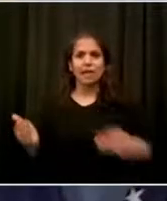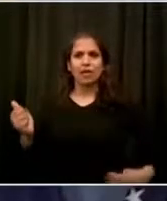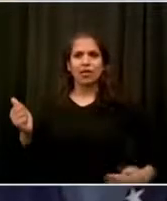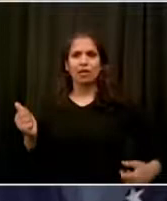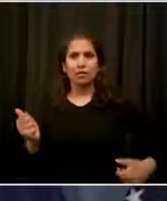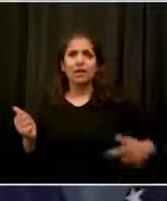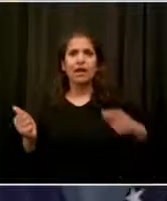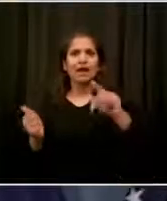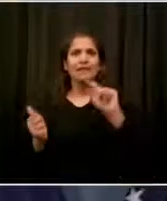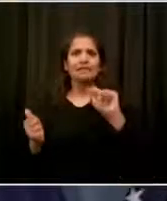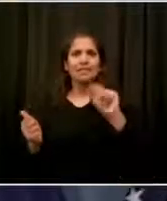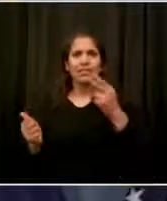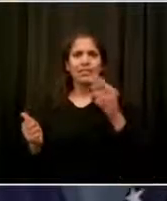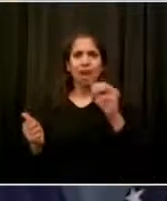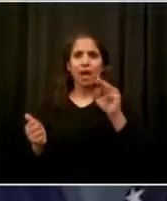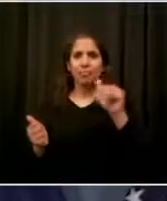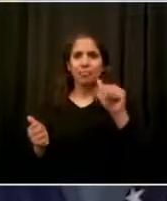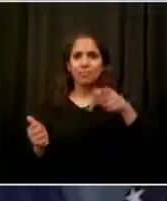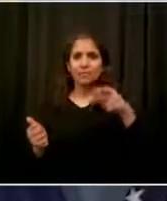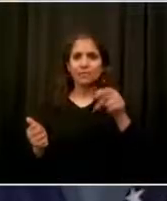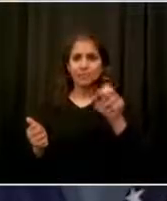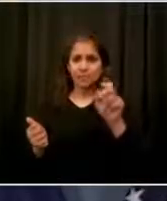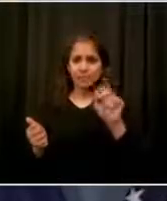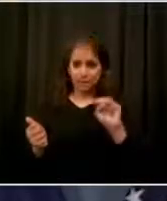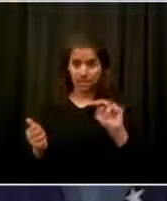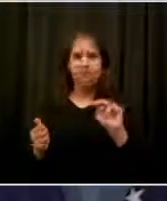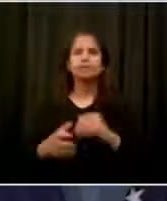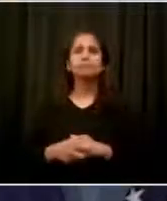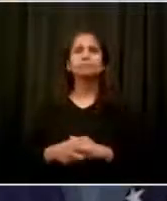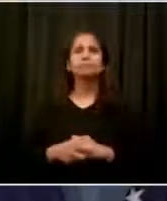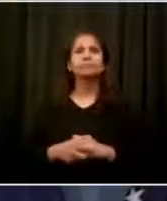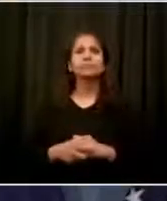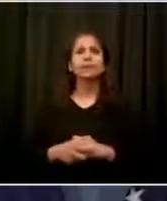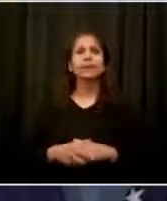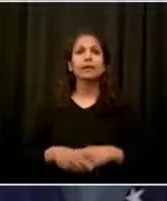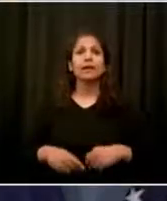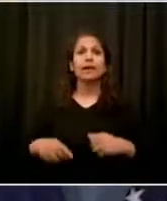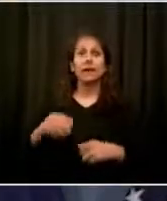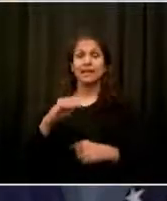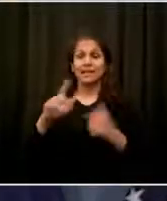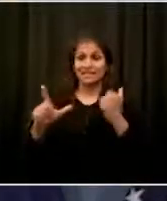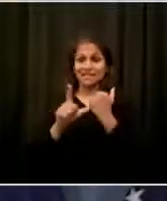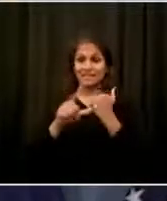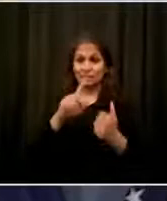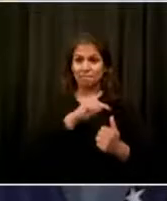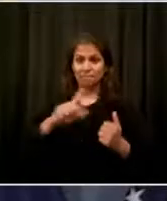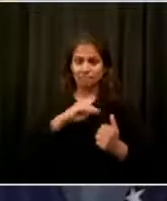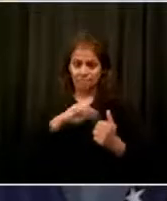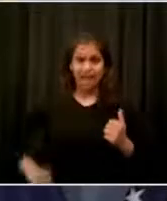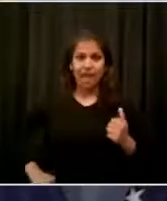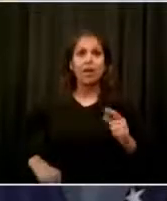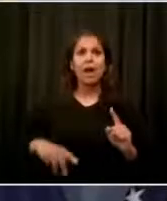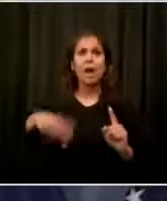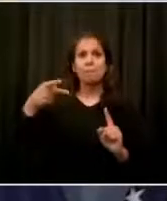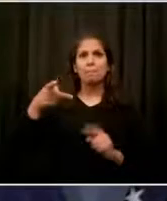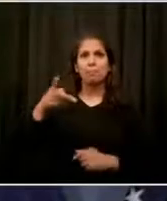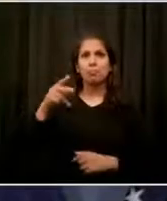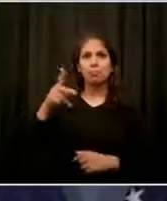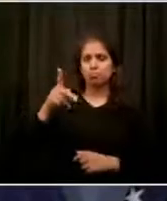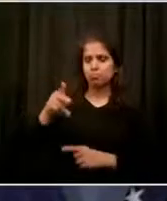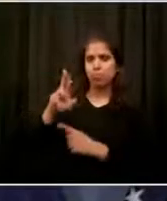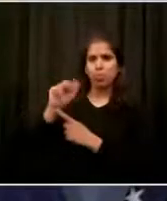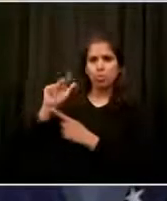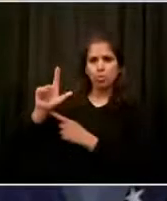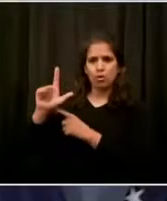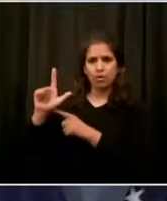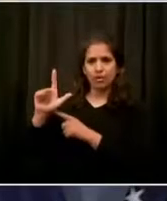of the Task Force on Racial Inclusion and Equity, Bonilla, on the phone. I also wanted to remind you